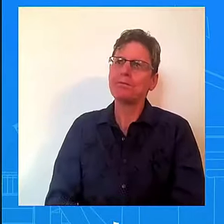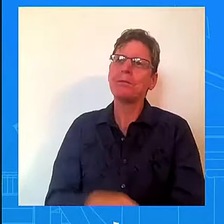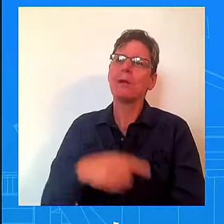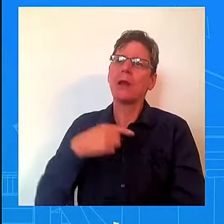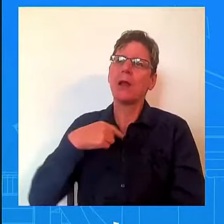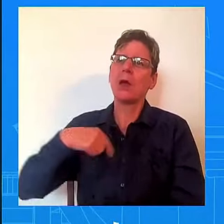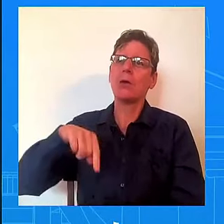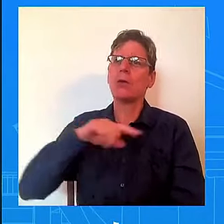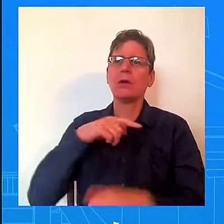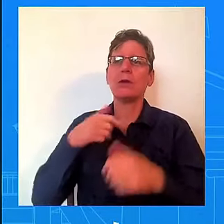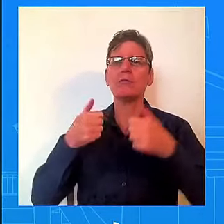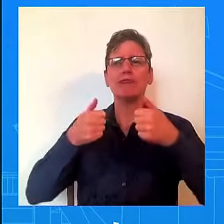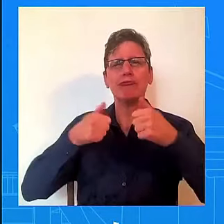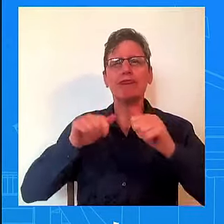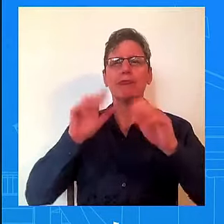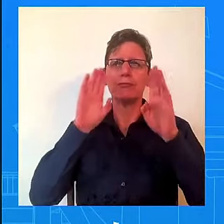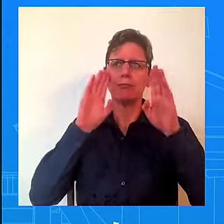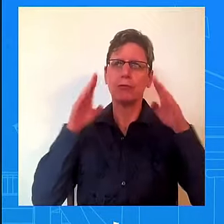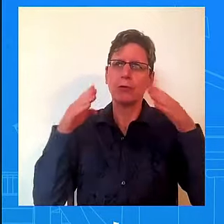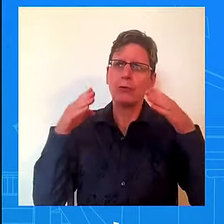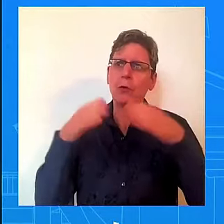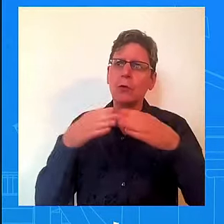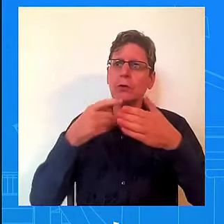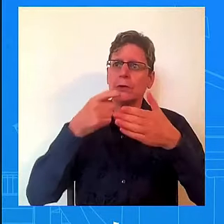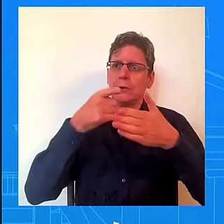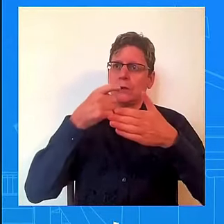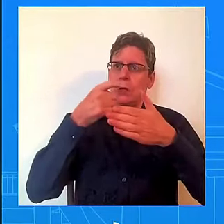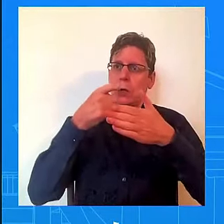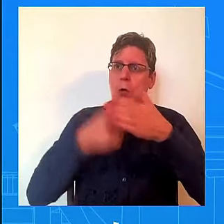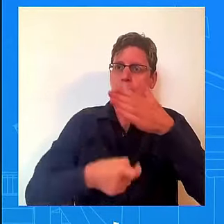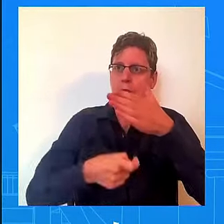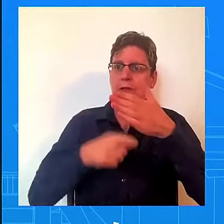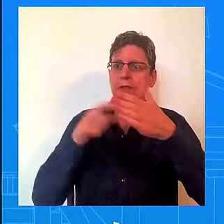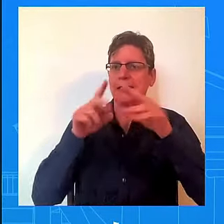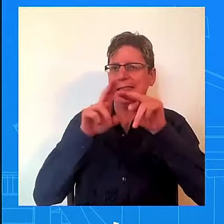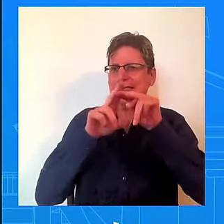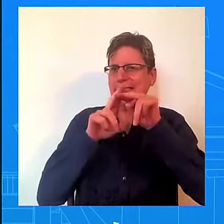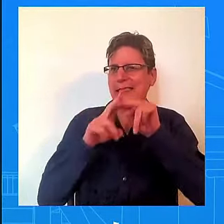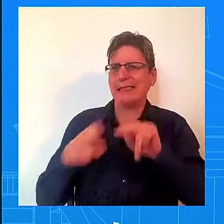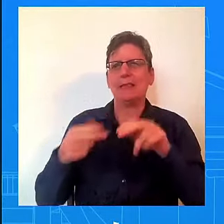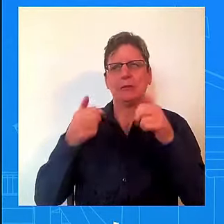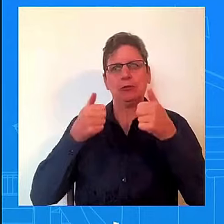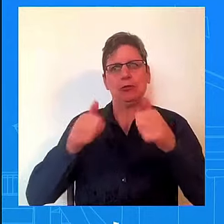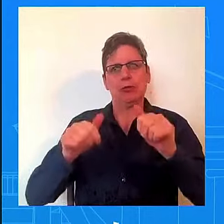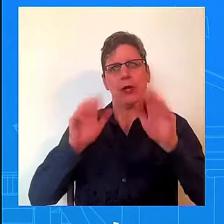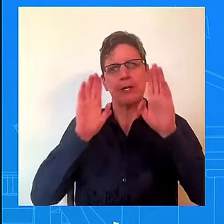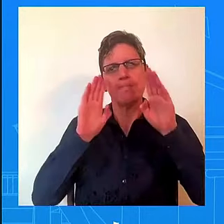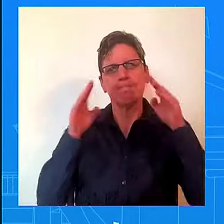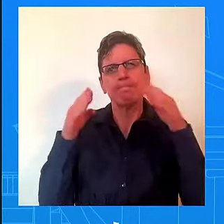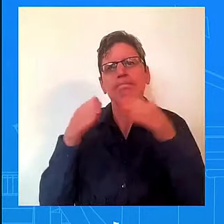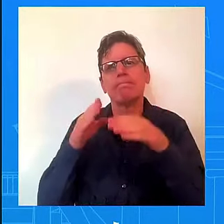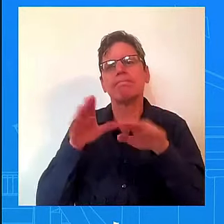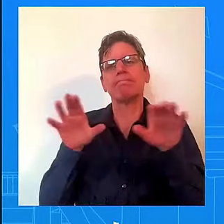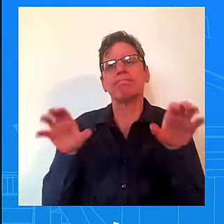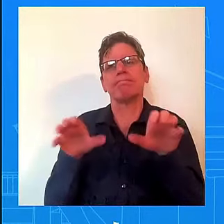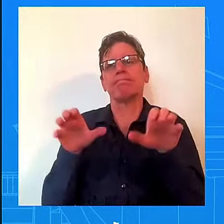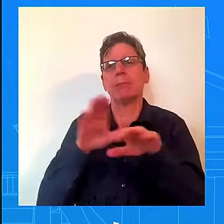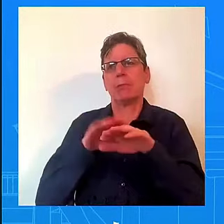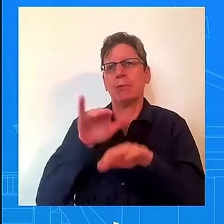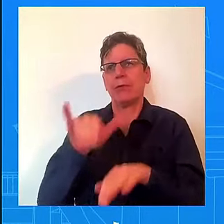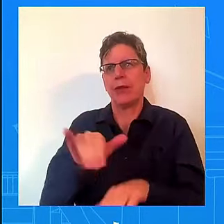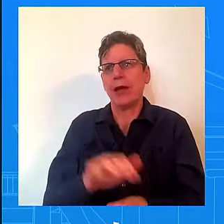That is something that we continue to do. As one of the most recent events that the President and the Vice President had